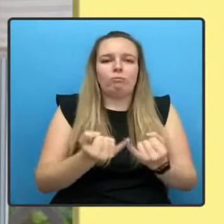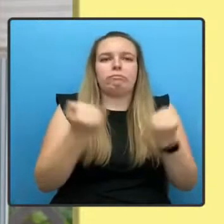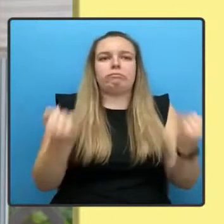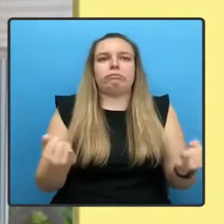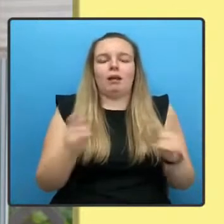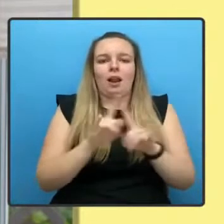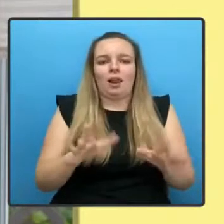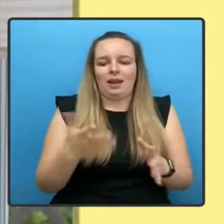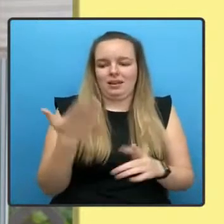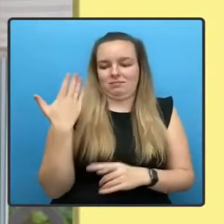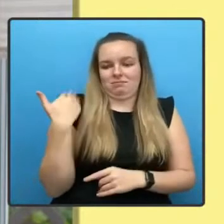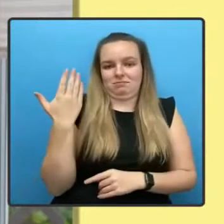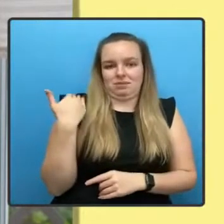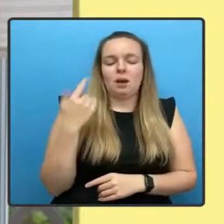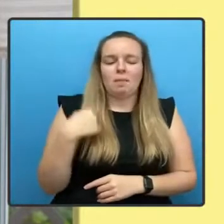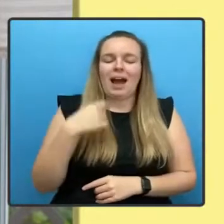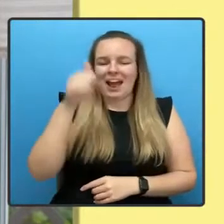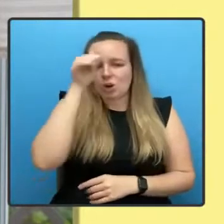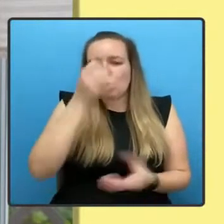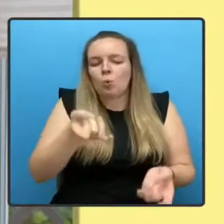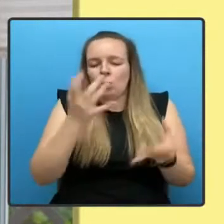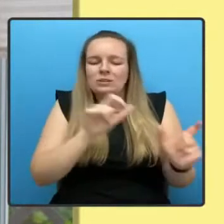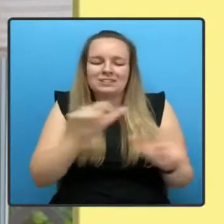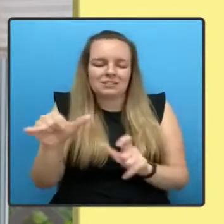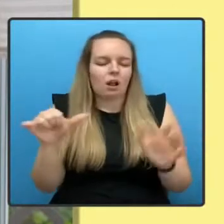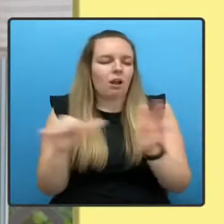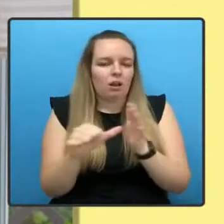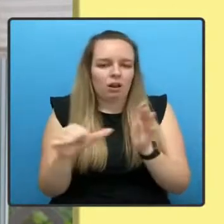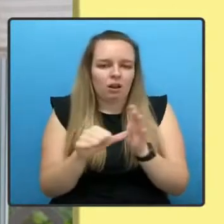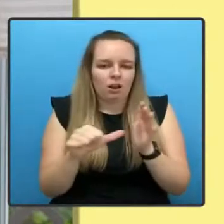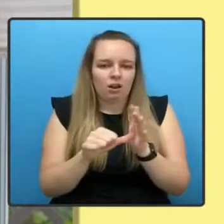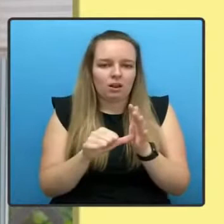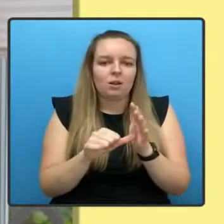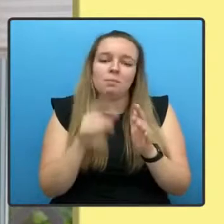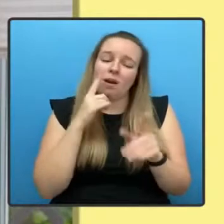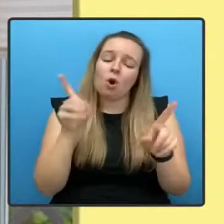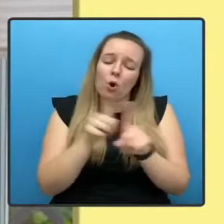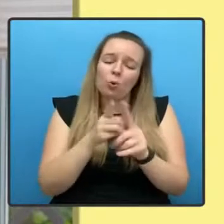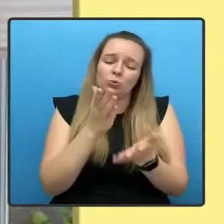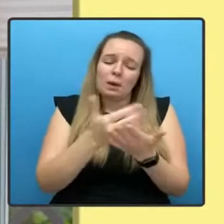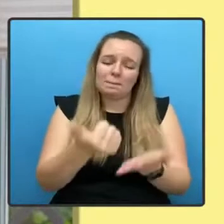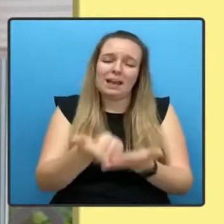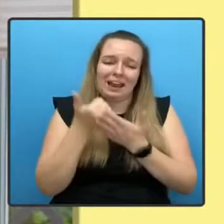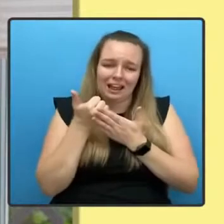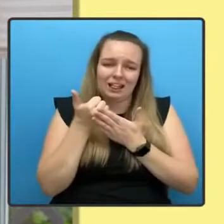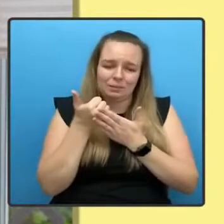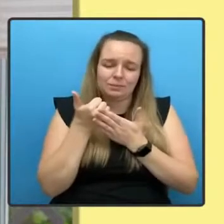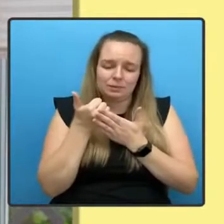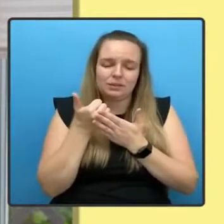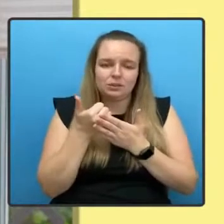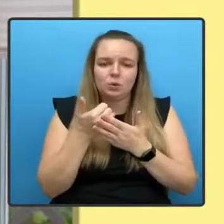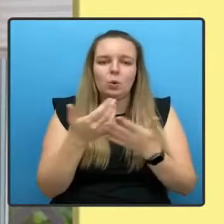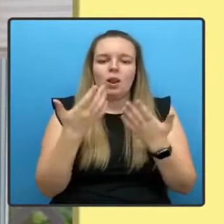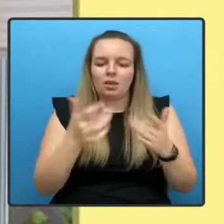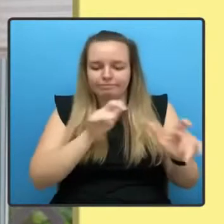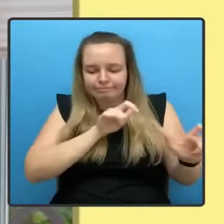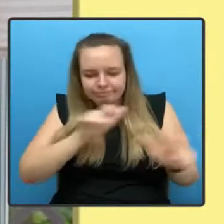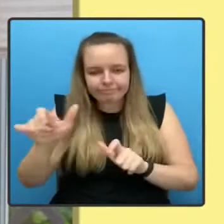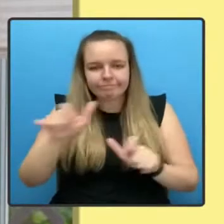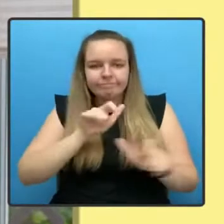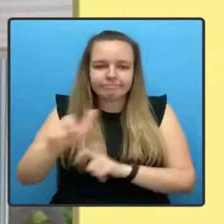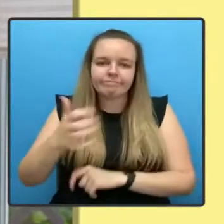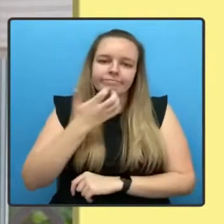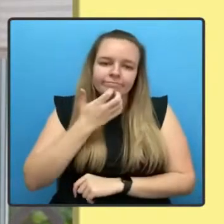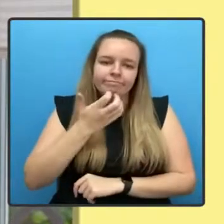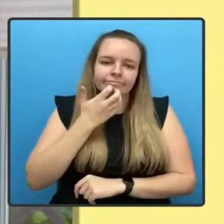hard. They also make a big difference. So let's keep going. And soon, I hope we can